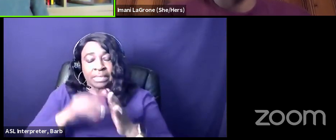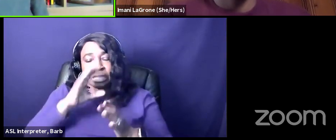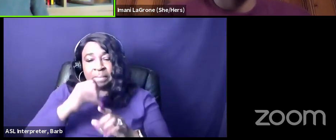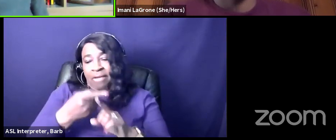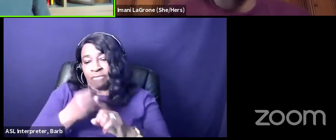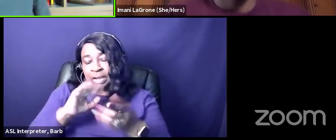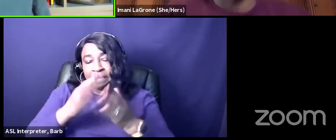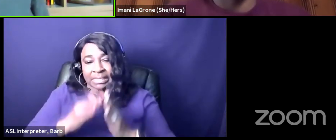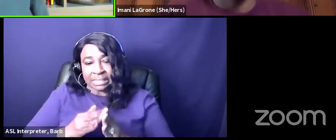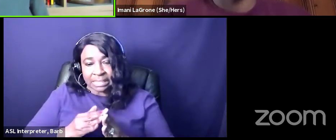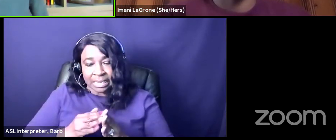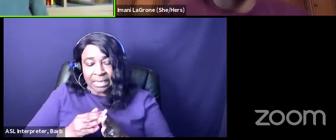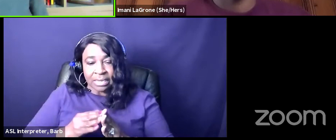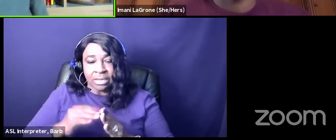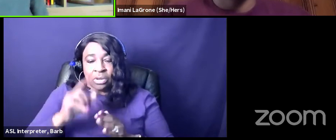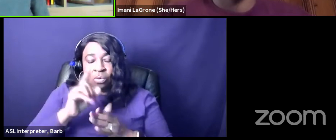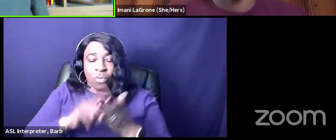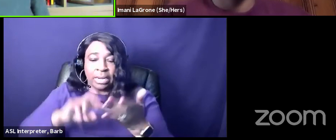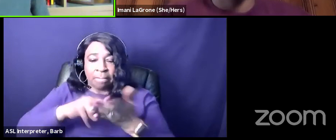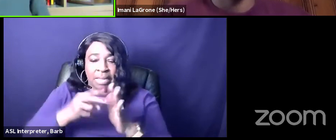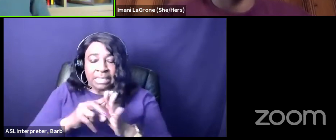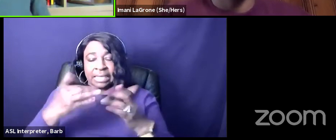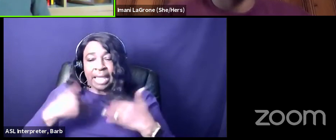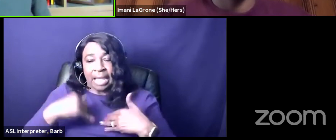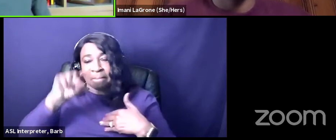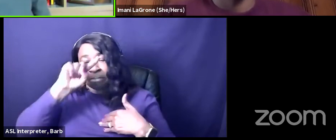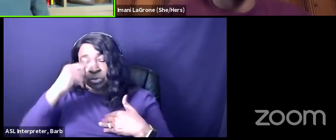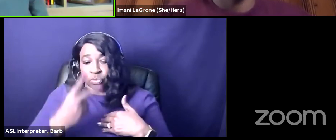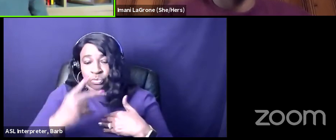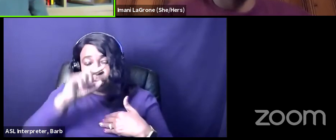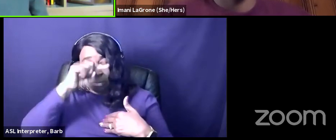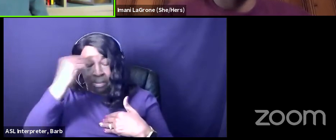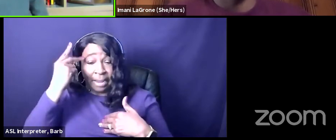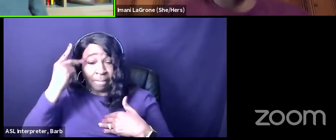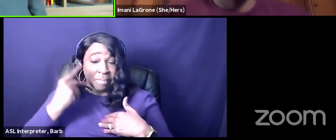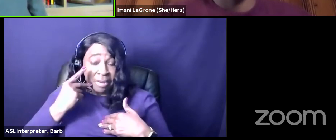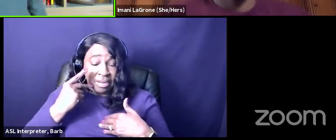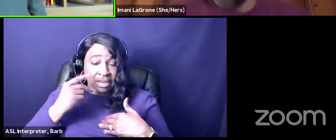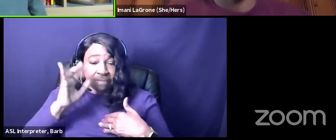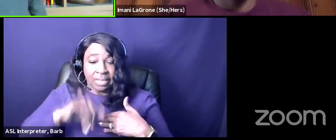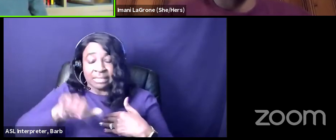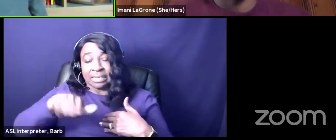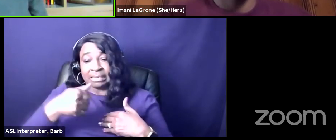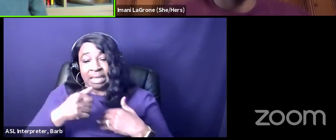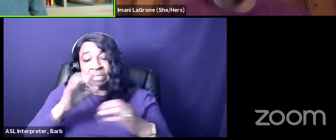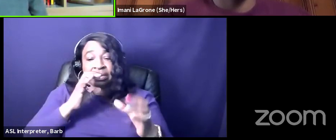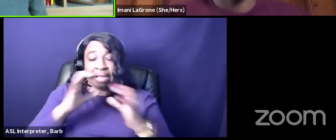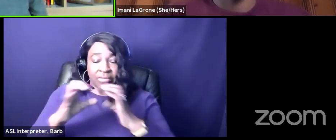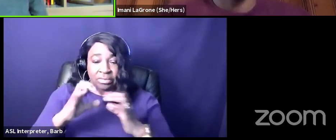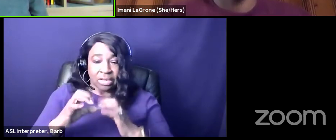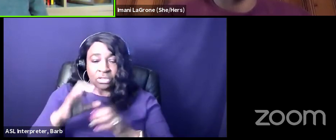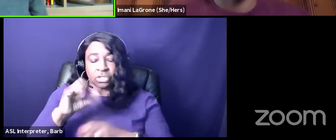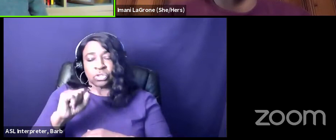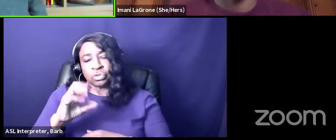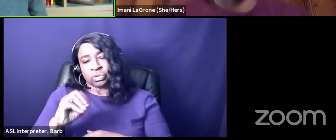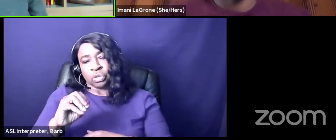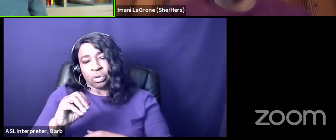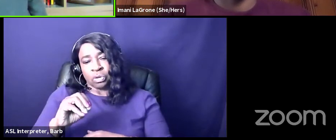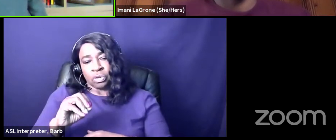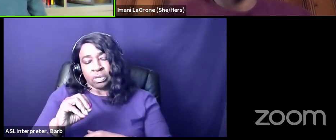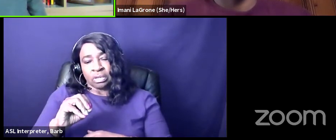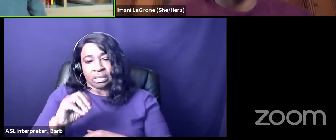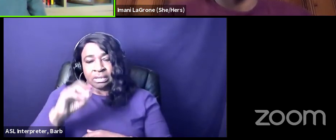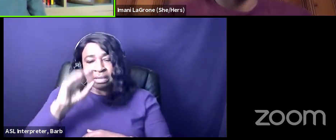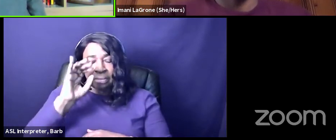city what it means to have black parents uh two black parents is another kind of conversation and so that that's kind of